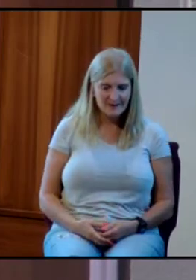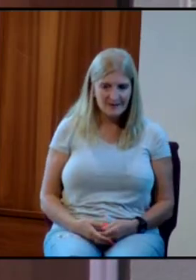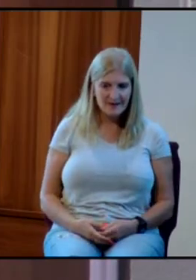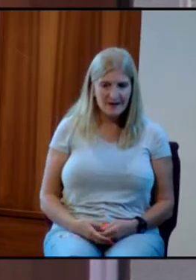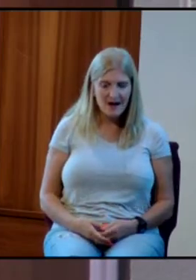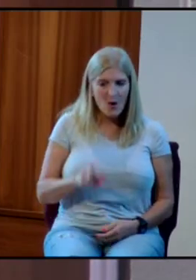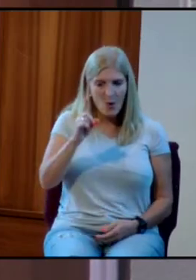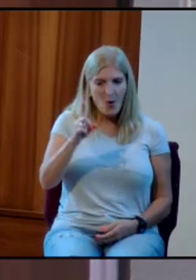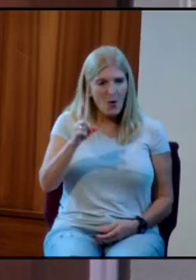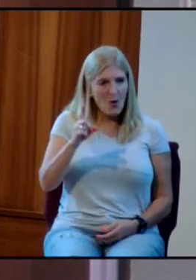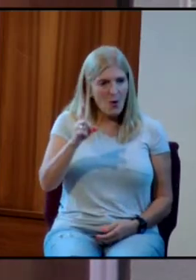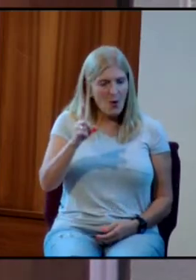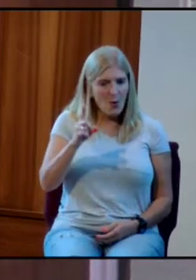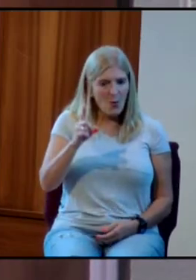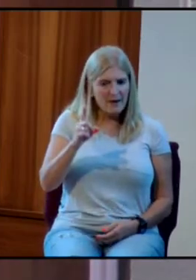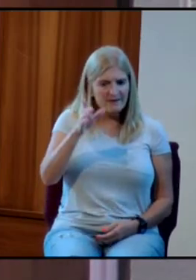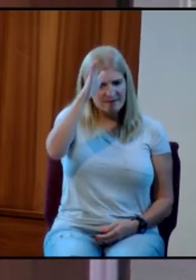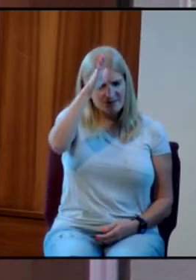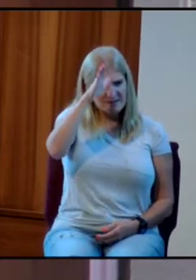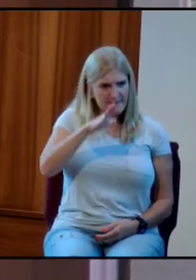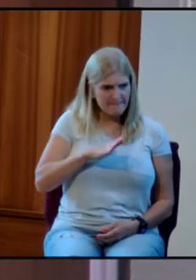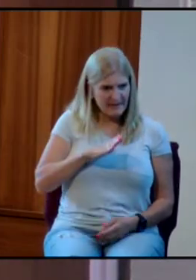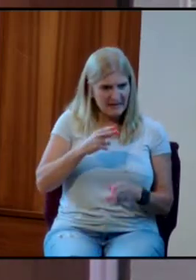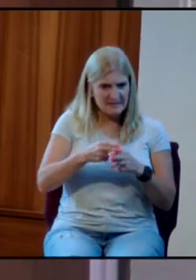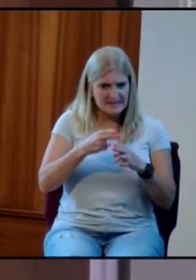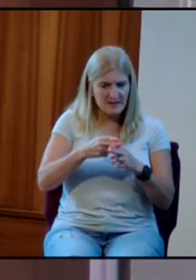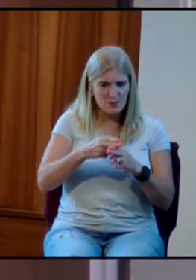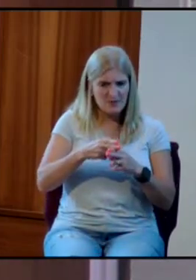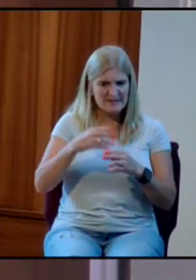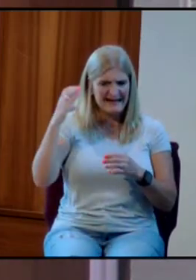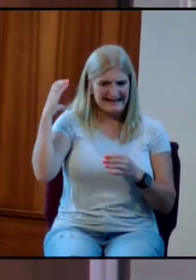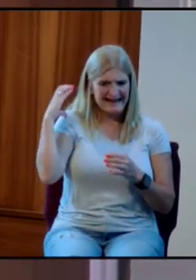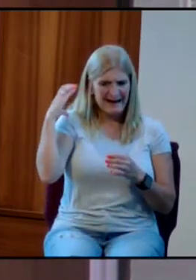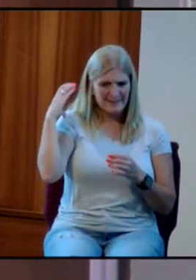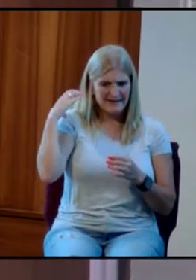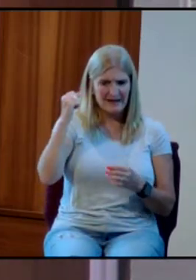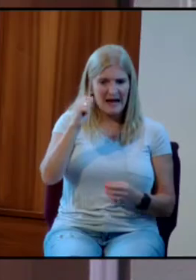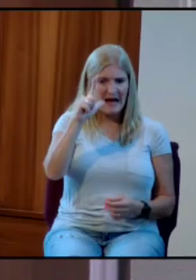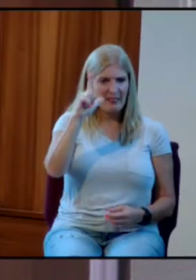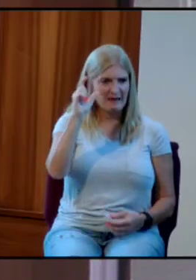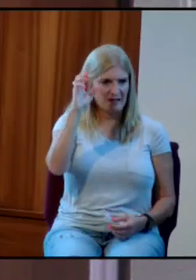One of them was a man named Captain Alan Caprons.